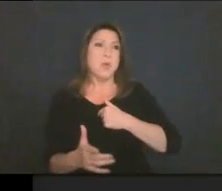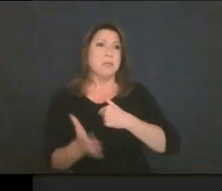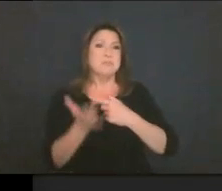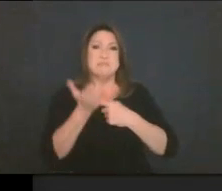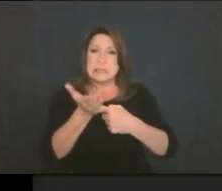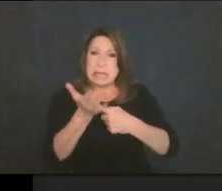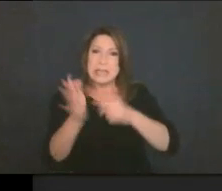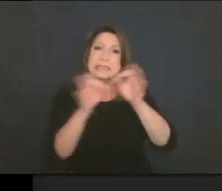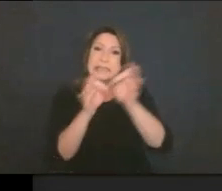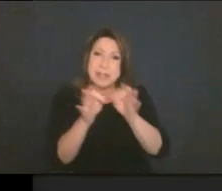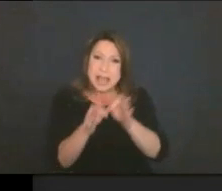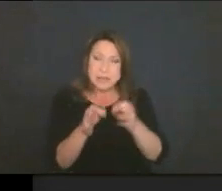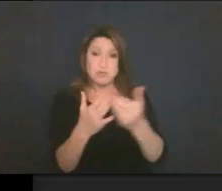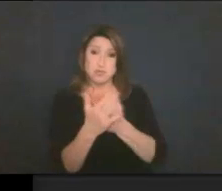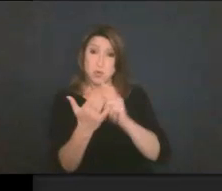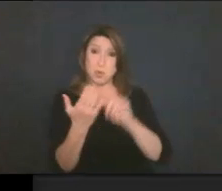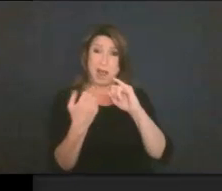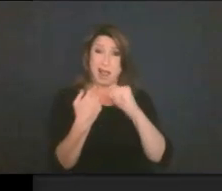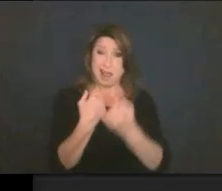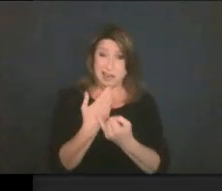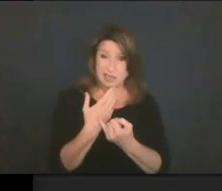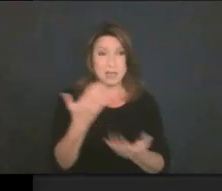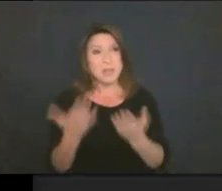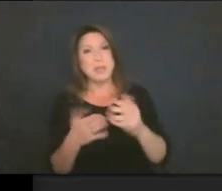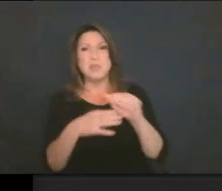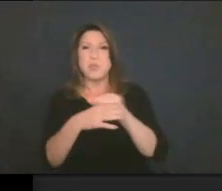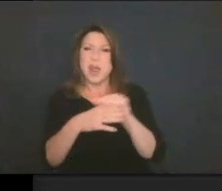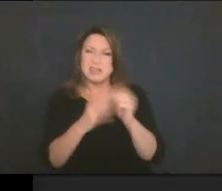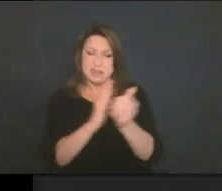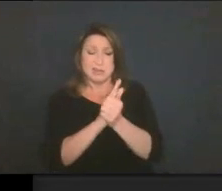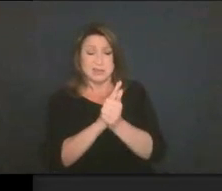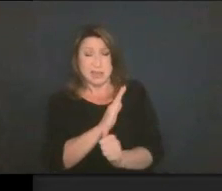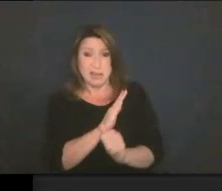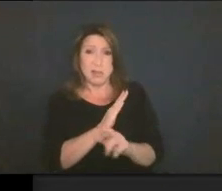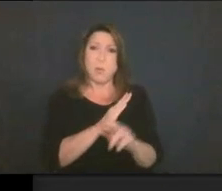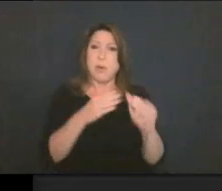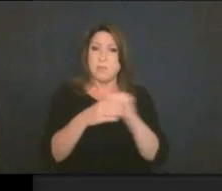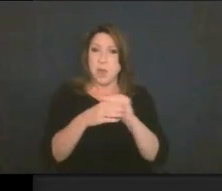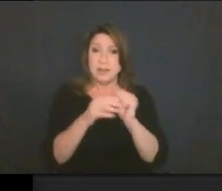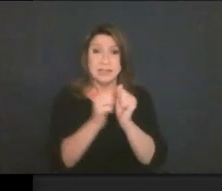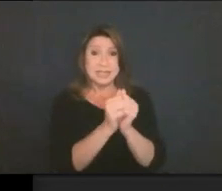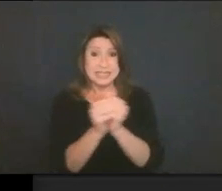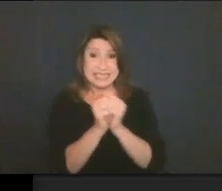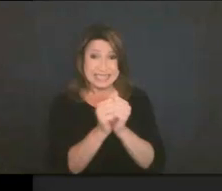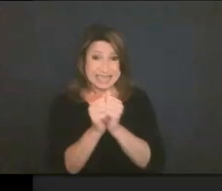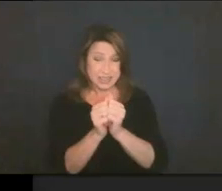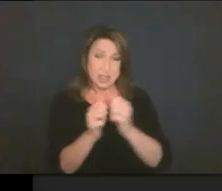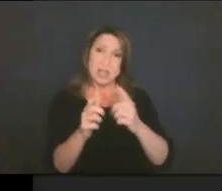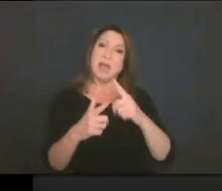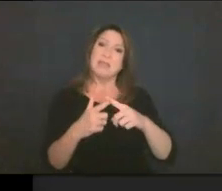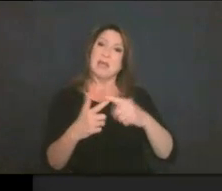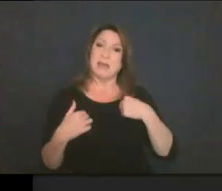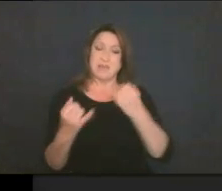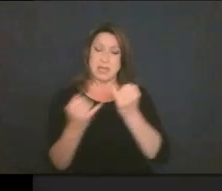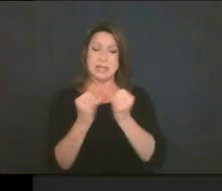we're going to do, practice this up, like maybe a skill or practice something together. And then they'll have their asynchronous art